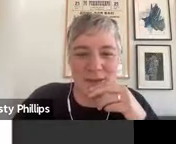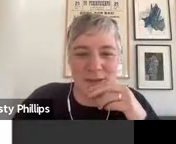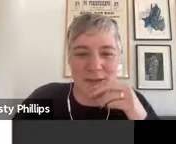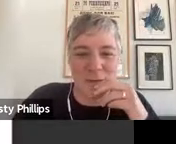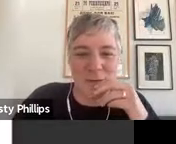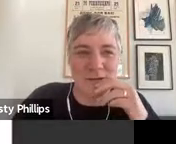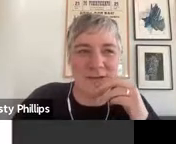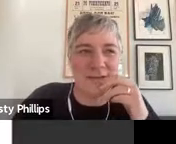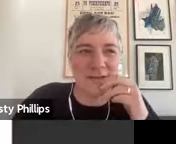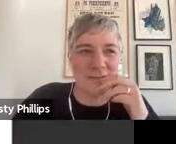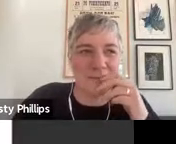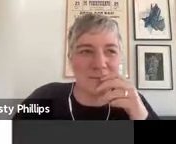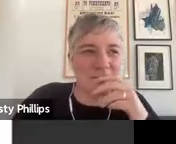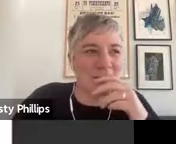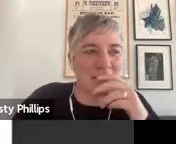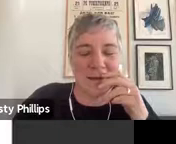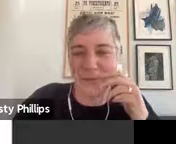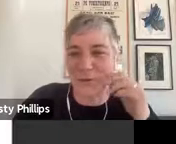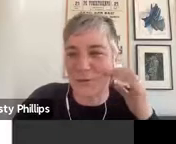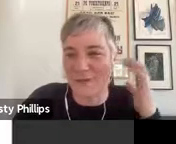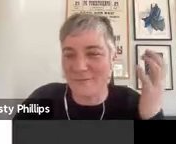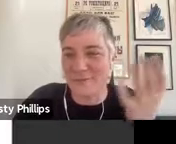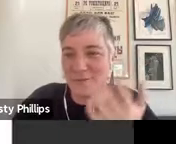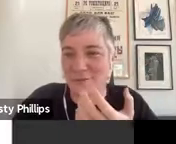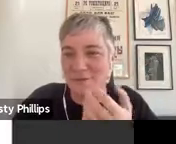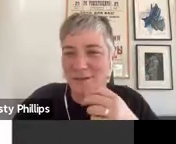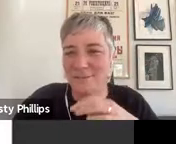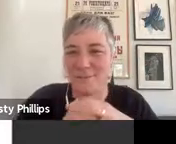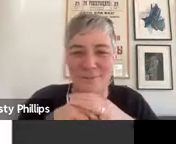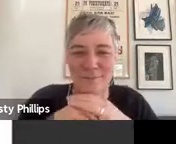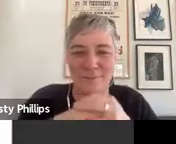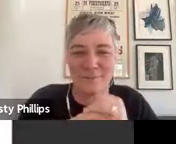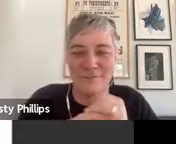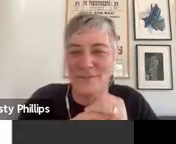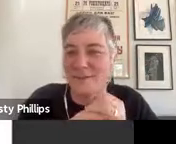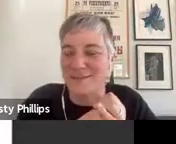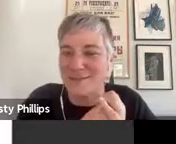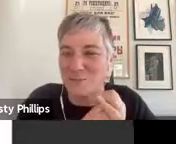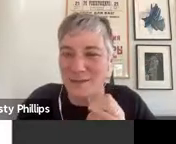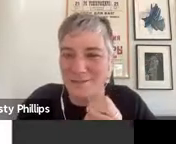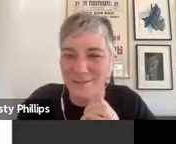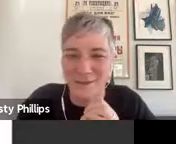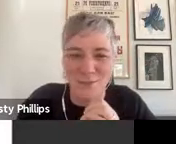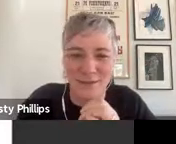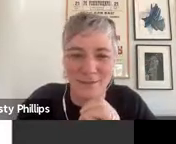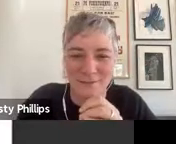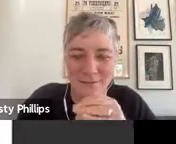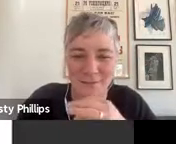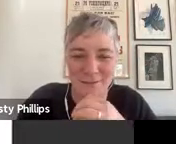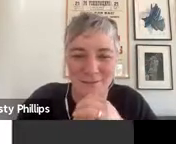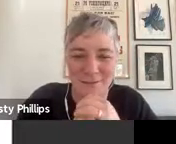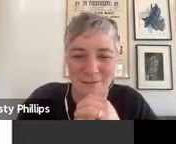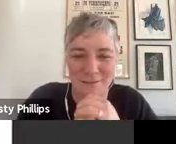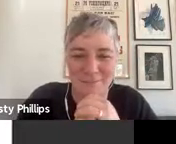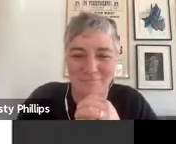was almost a kind of concrete and physical fixed space around